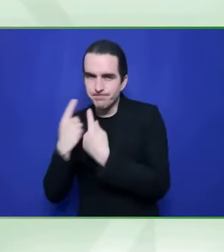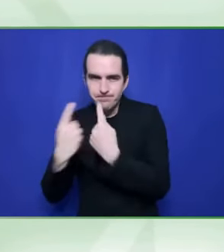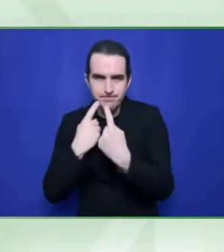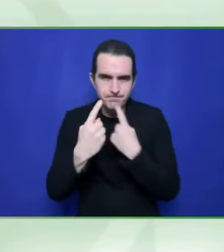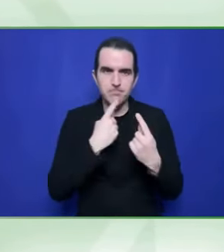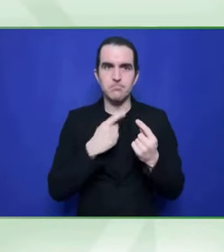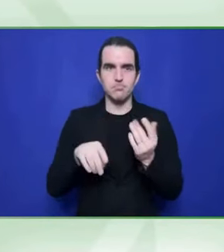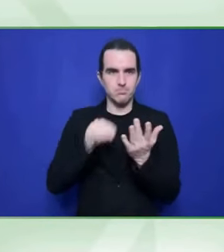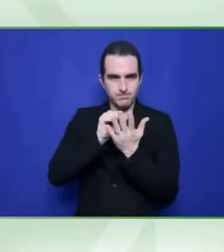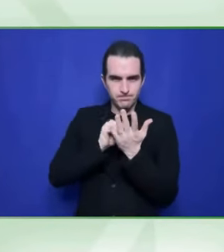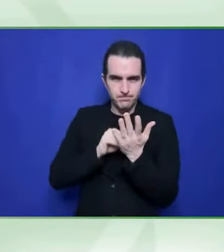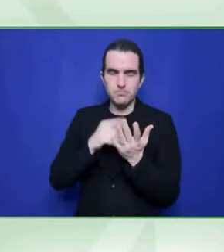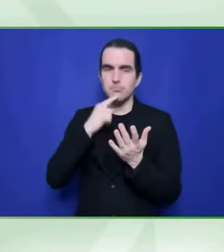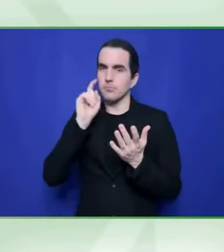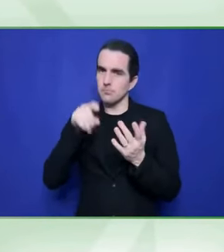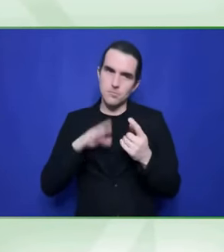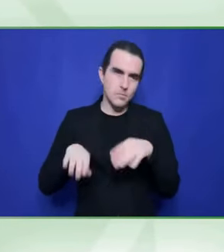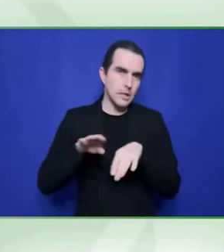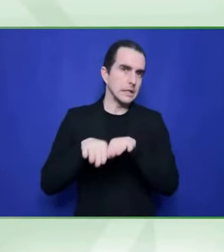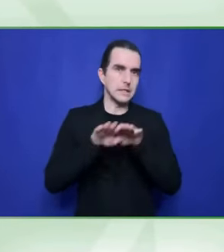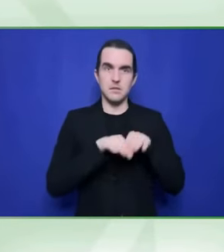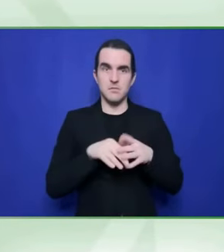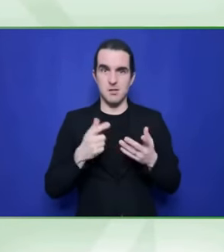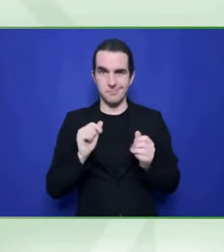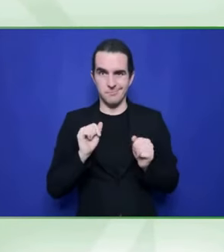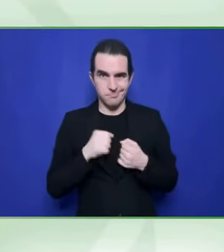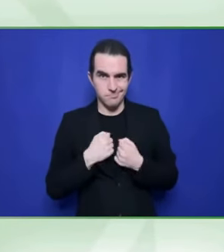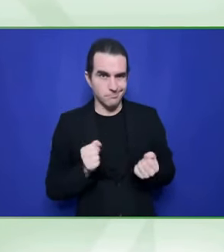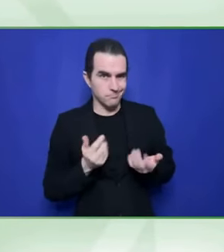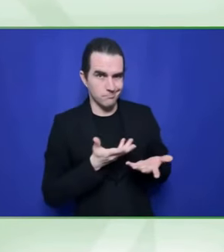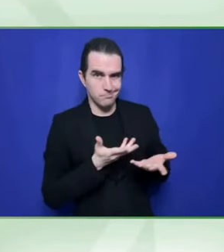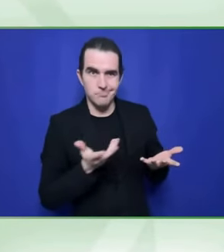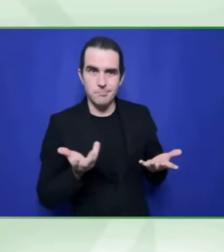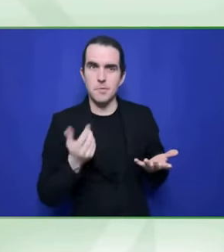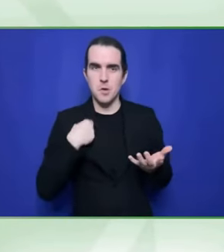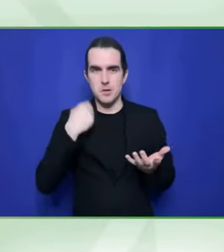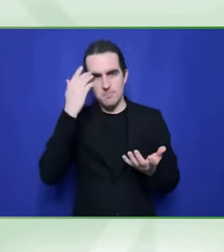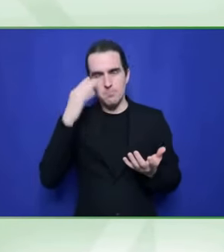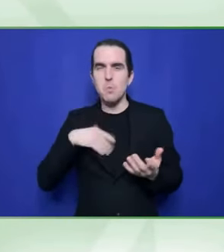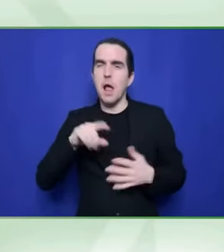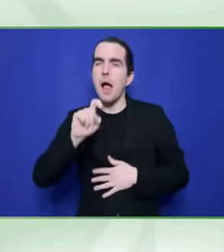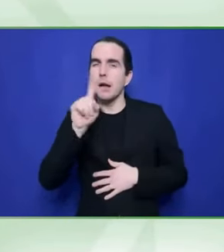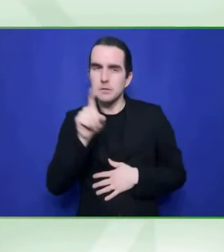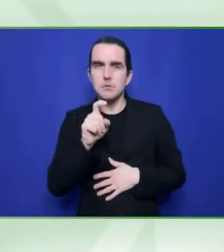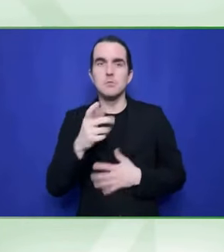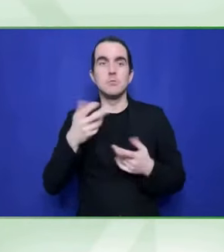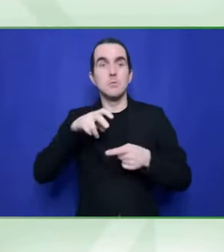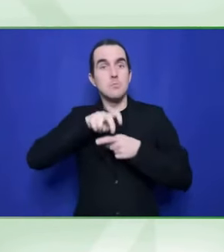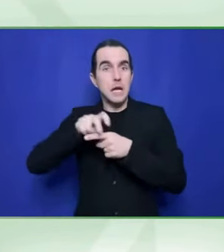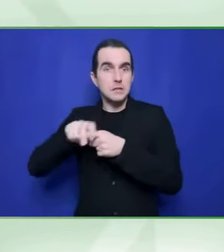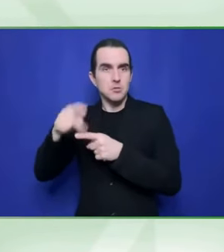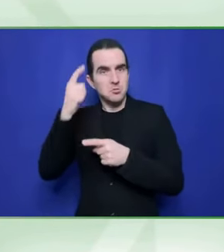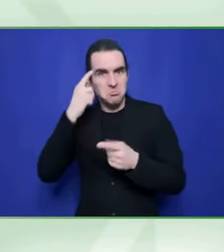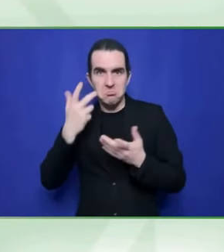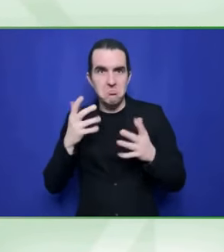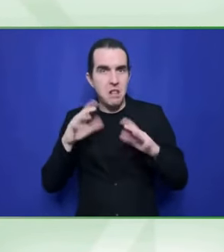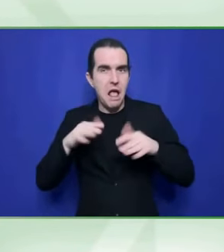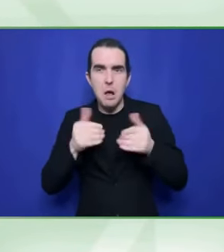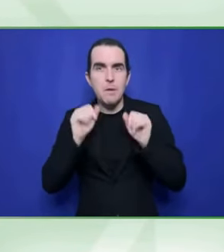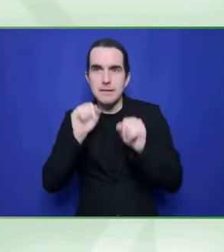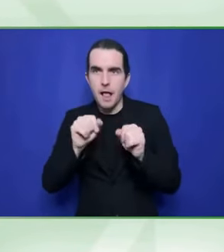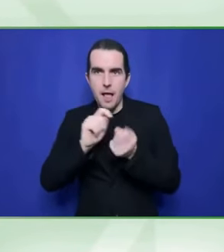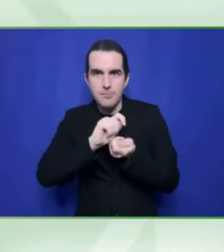not just for global supply chain in the private sector, but for governments to use as tools to measure so that they can see